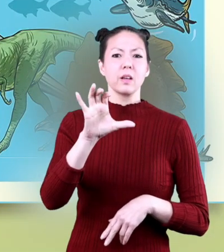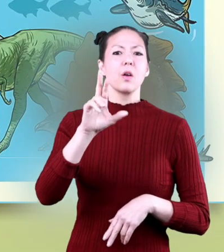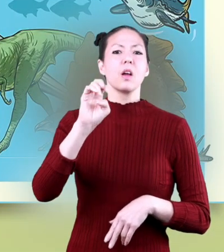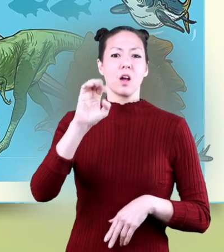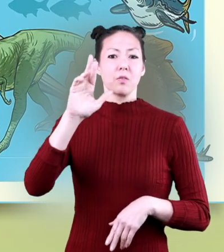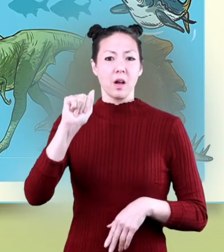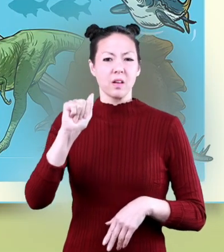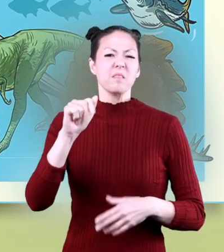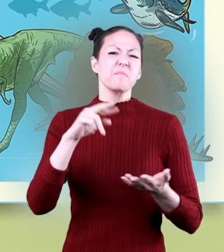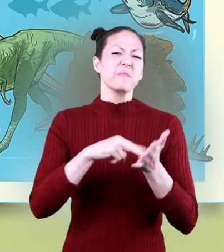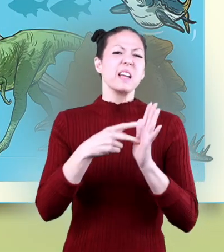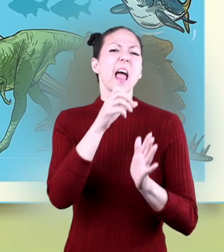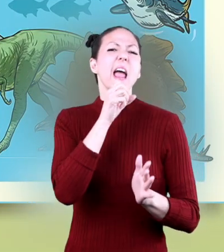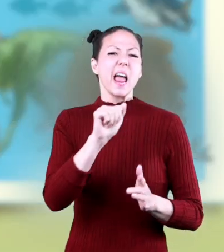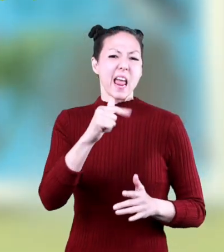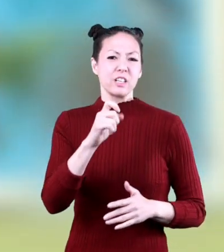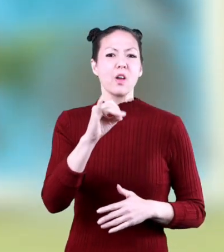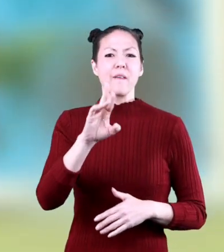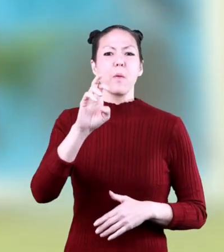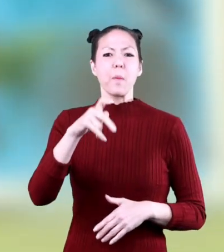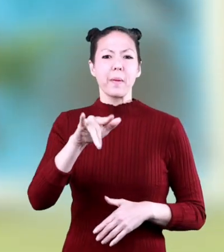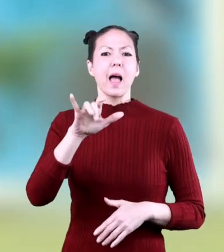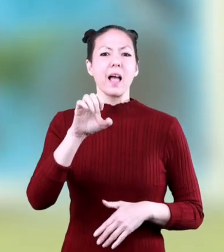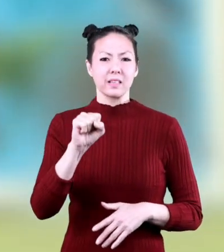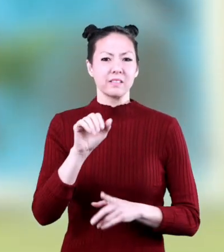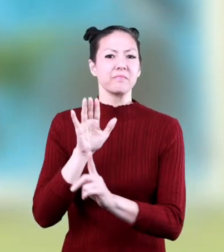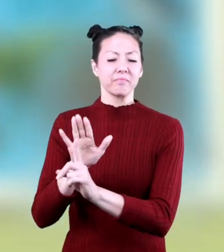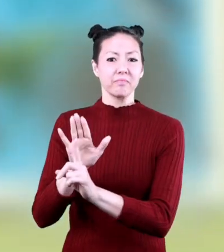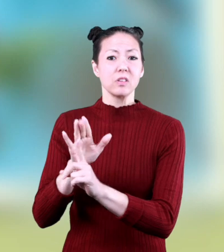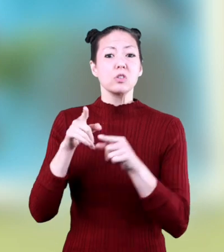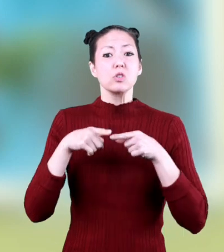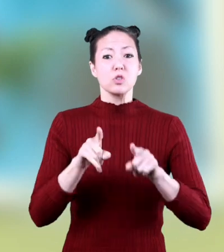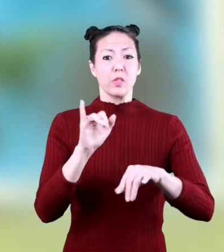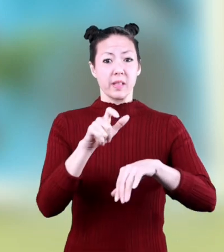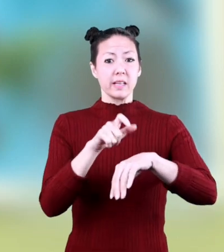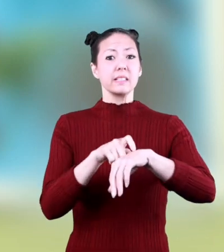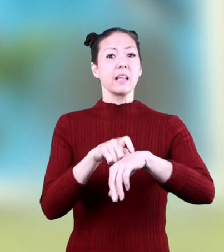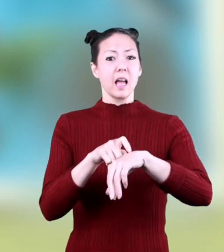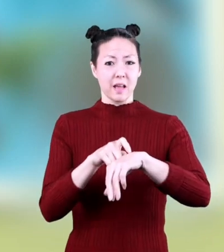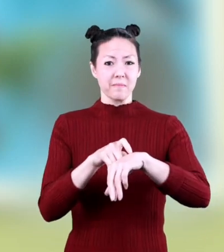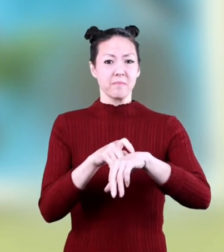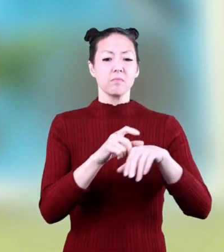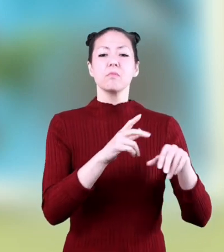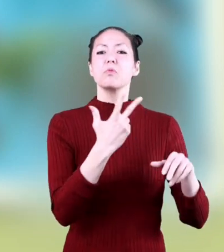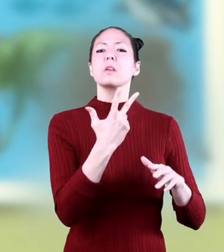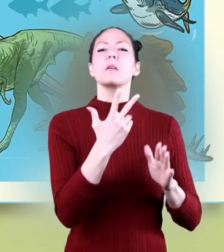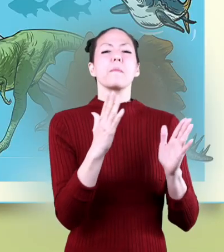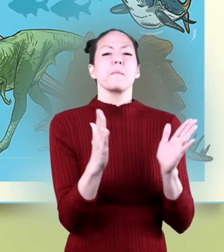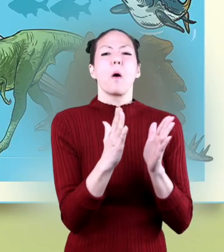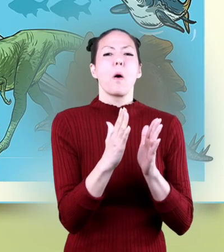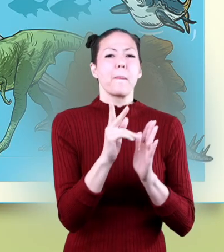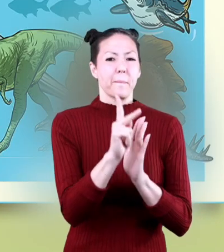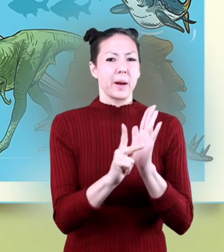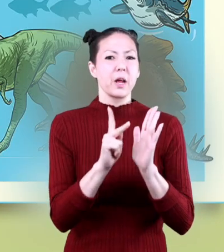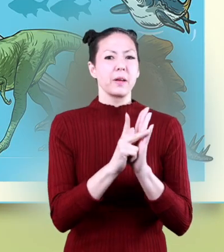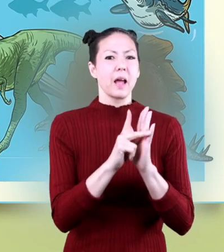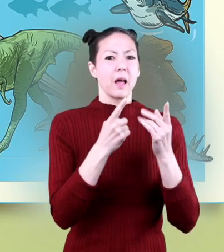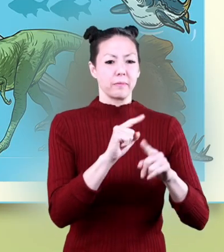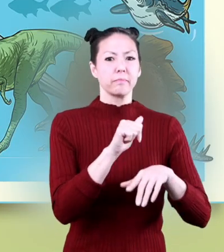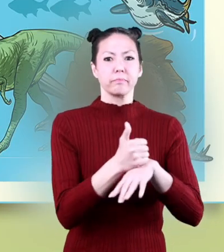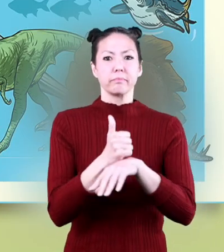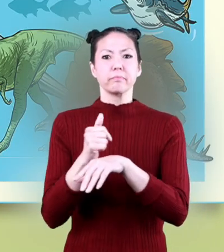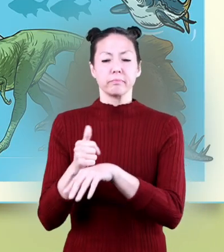mesozoic era which is also called the age of reptiles during this era were three smaller